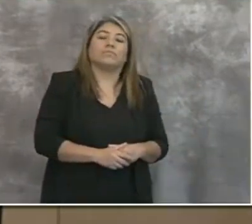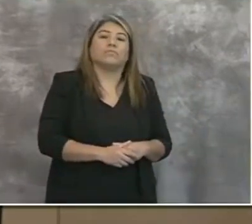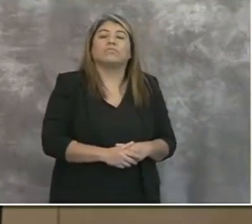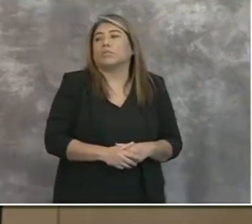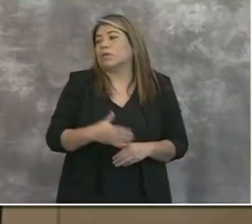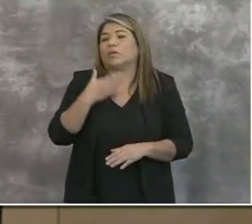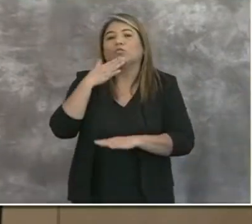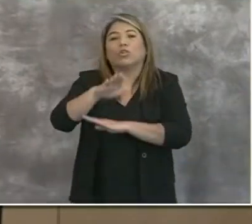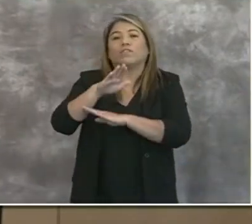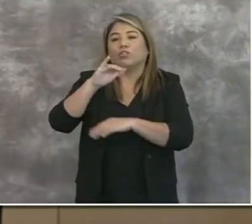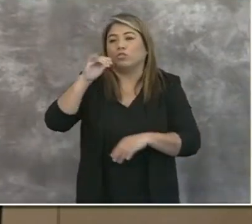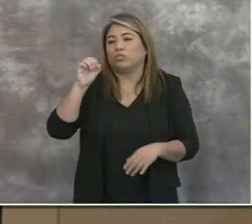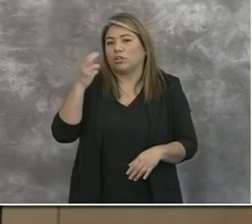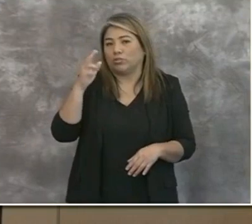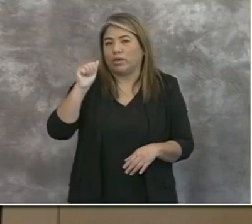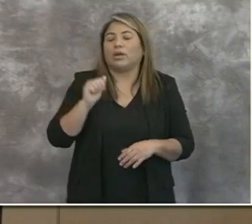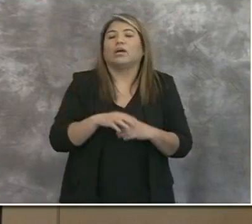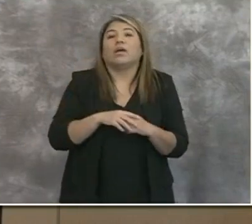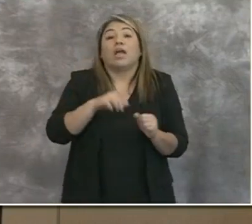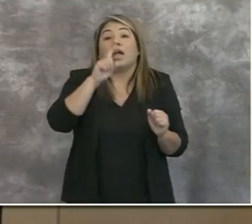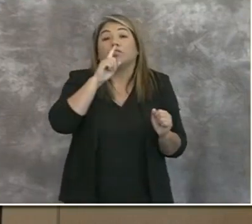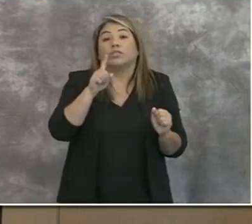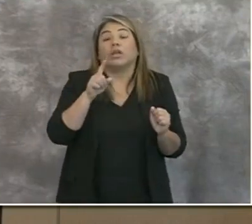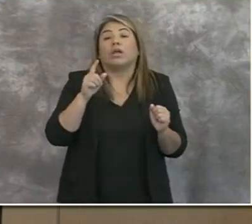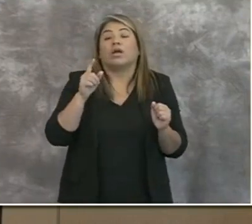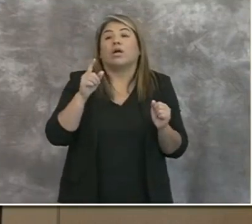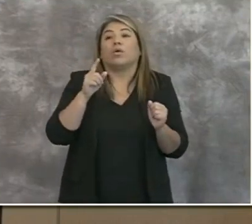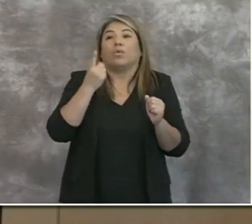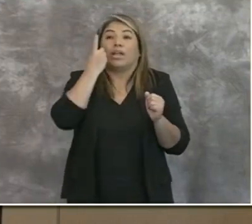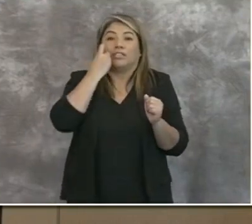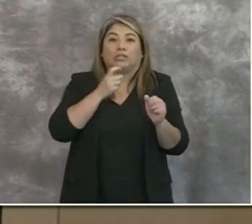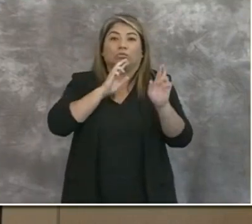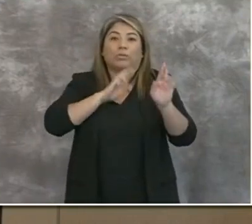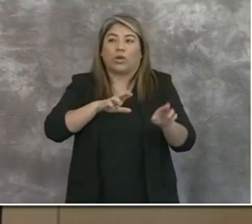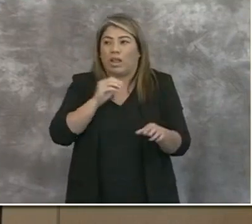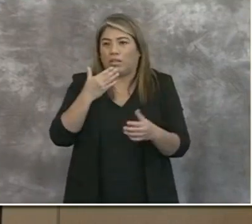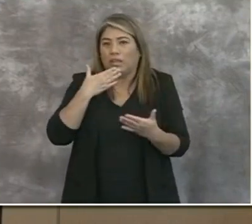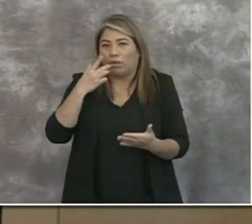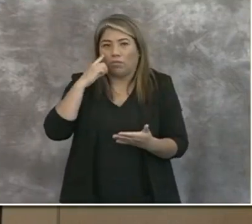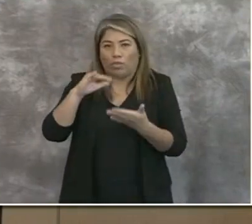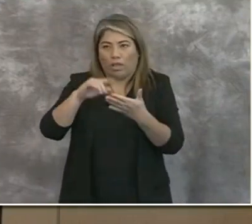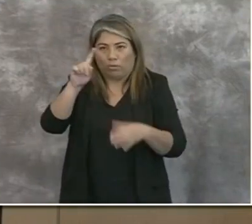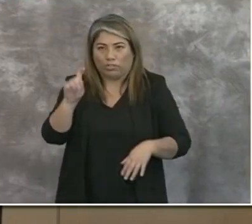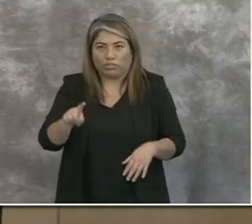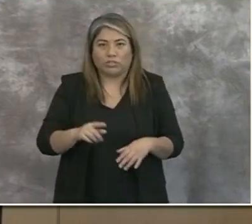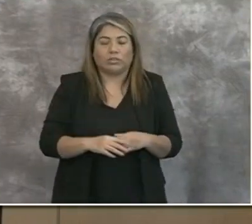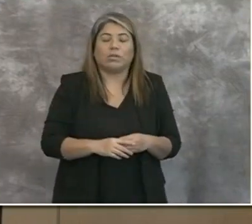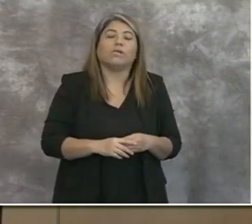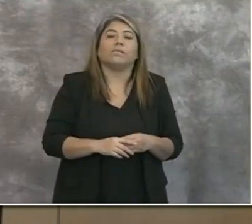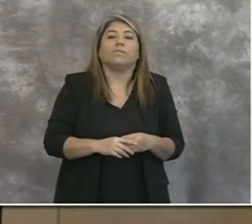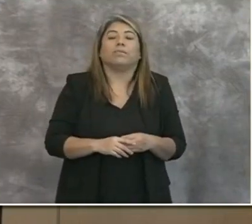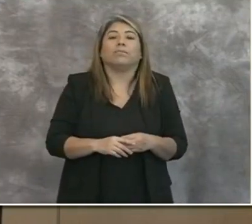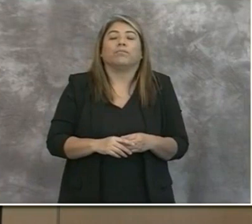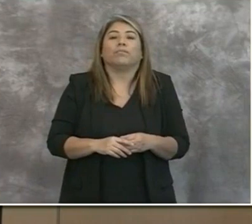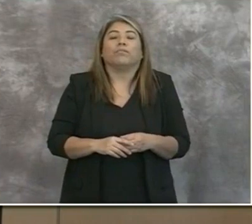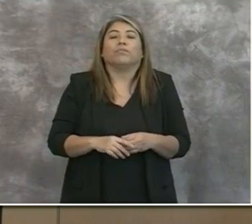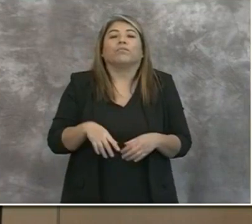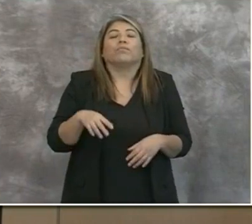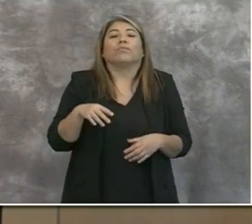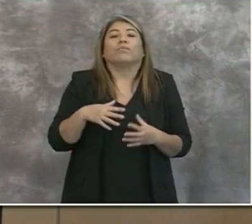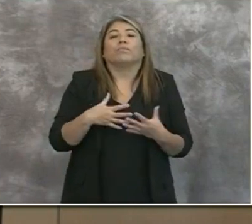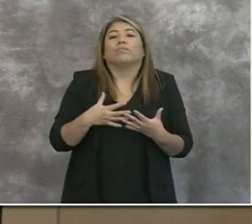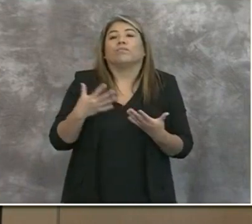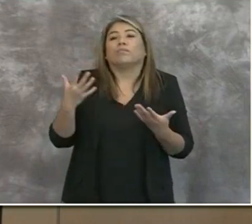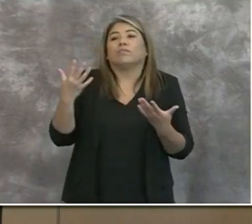Good afternoon, Joshua. Actually, what I just reported and thank you for that question. In